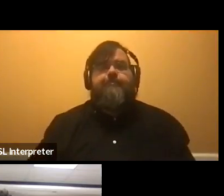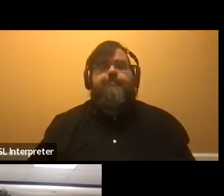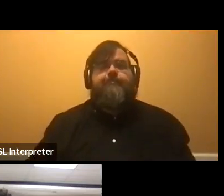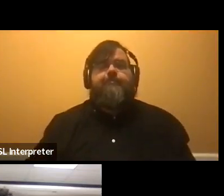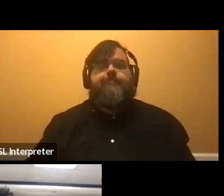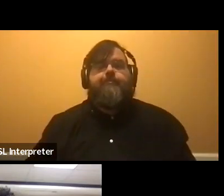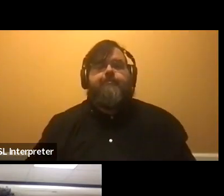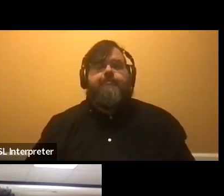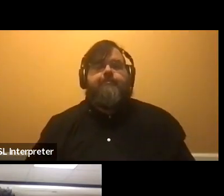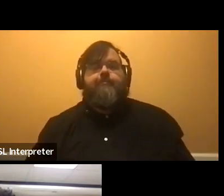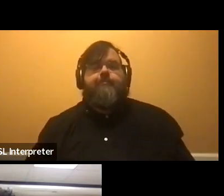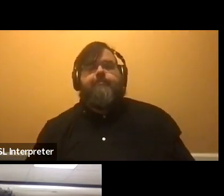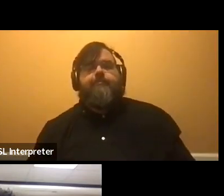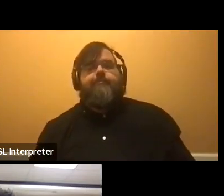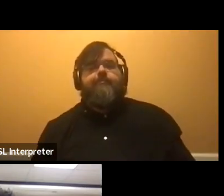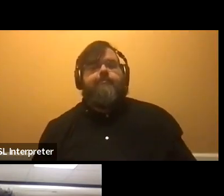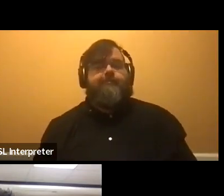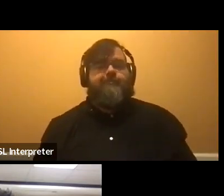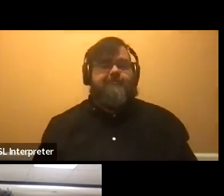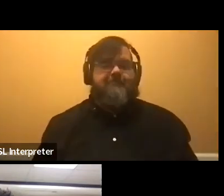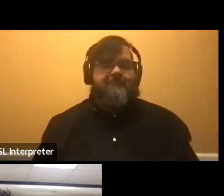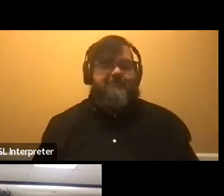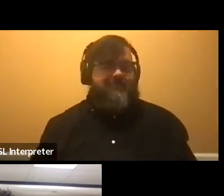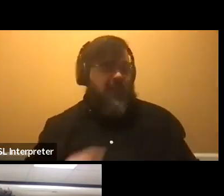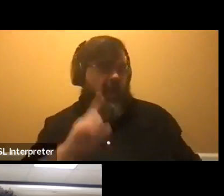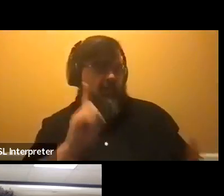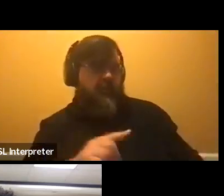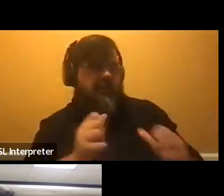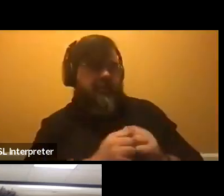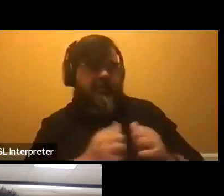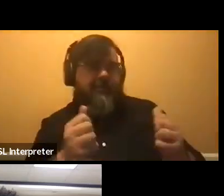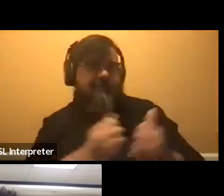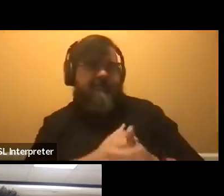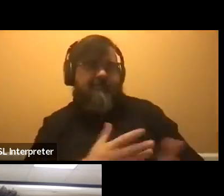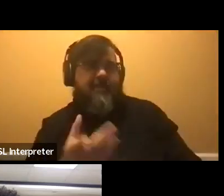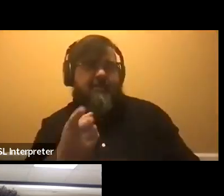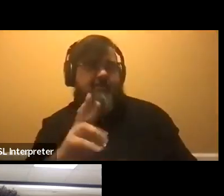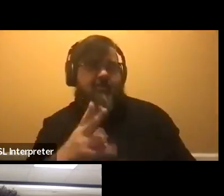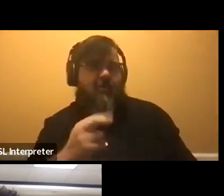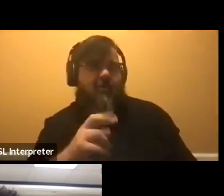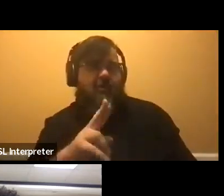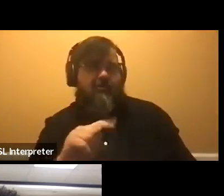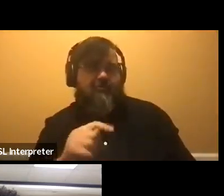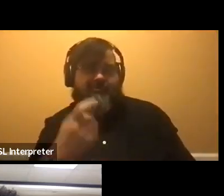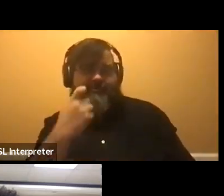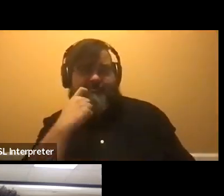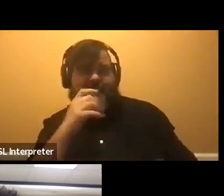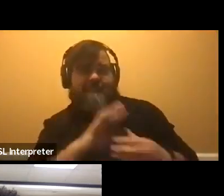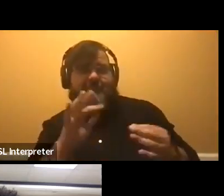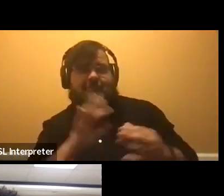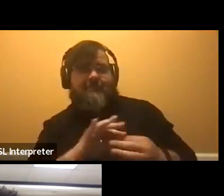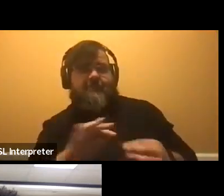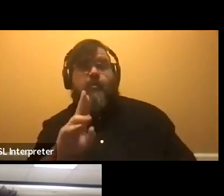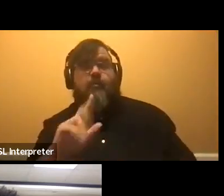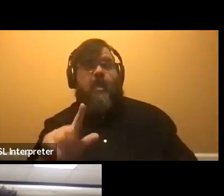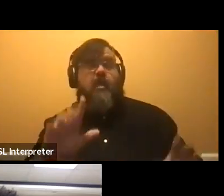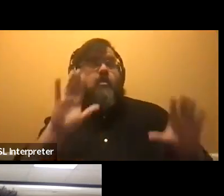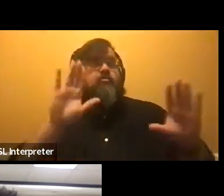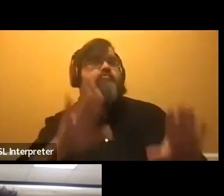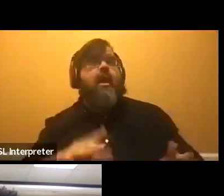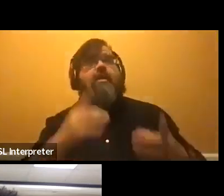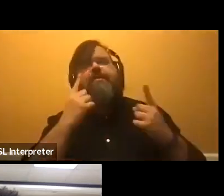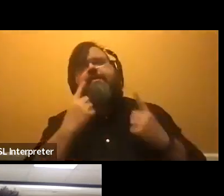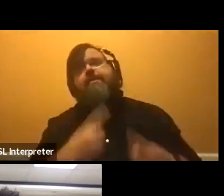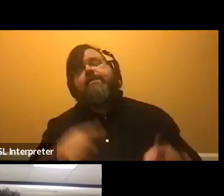Yeah, I would agree with everything Dr. Hart just said. Um, UofL has great success with these competitive